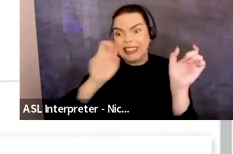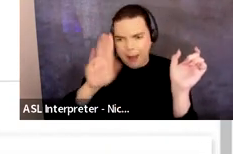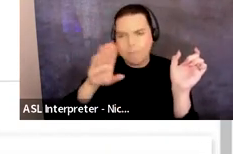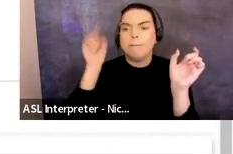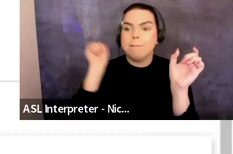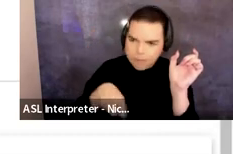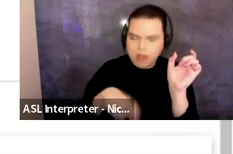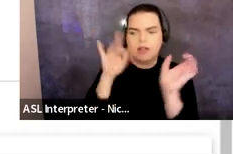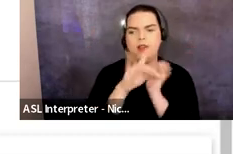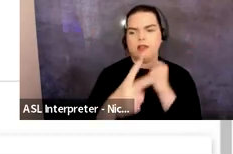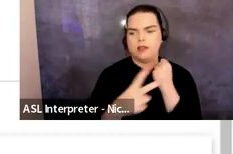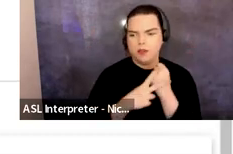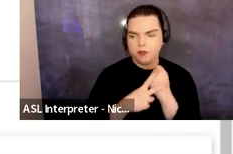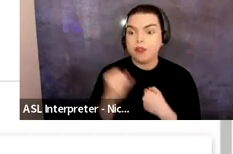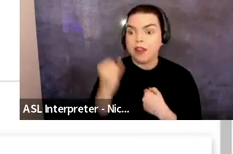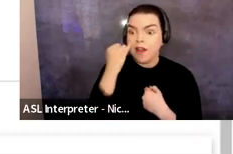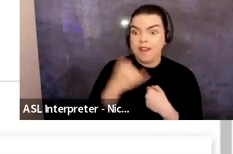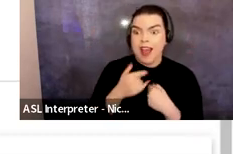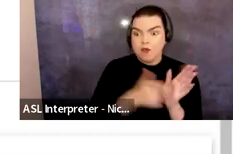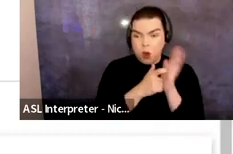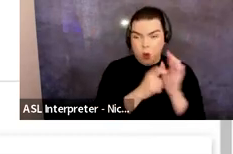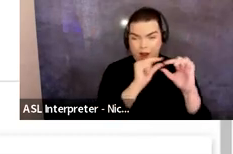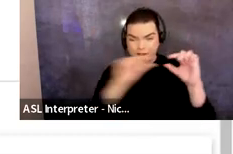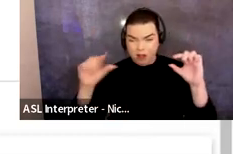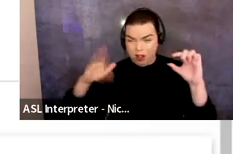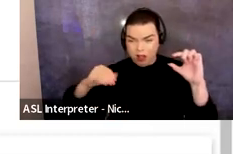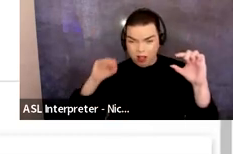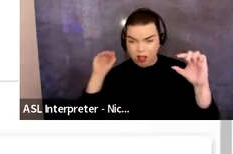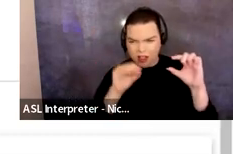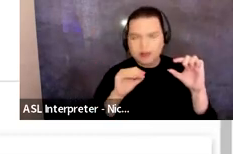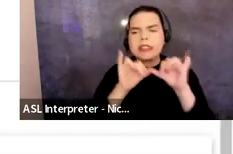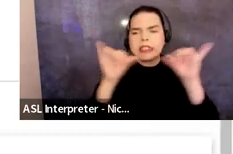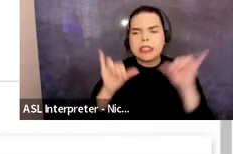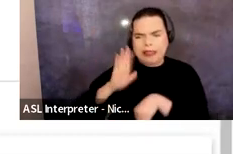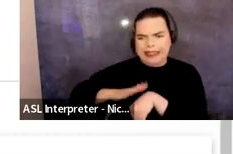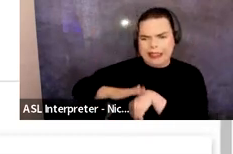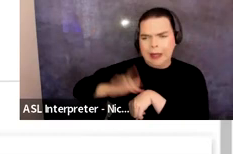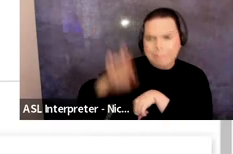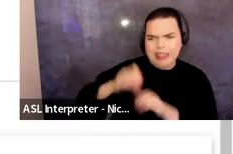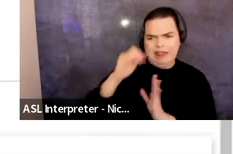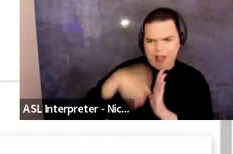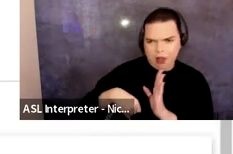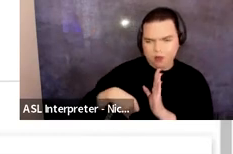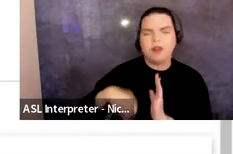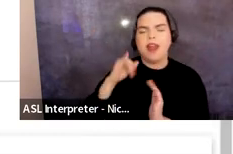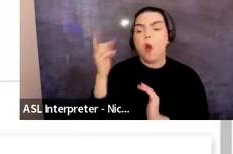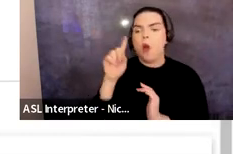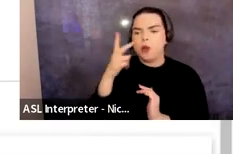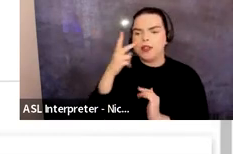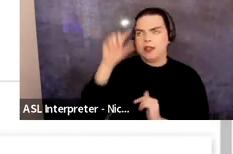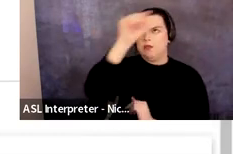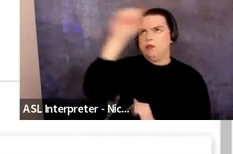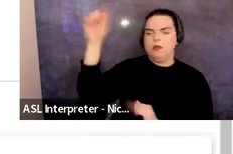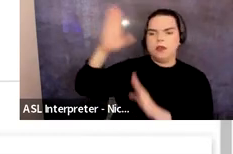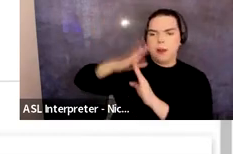are required fields you haven't filled out the system will give you an alert which will show up at the top of the page. If you have